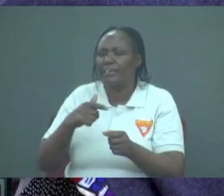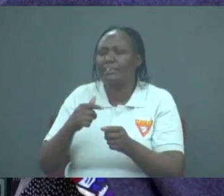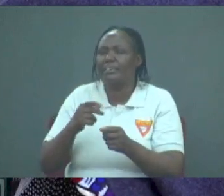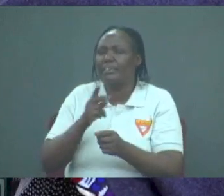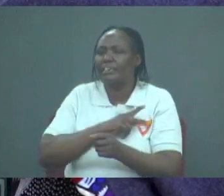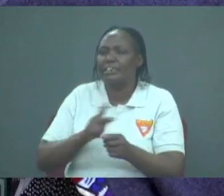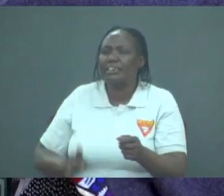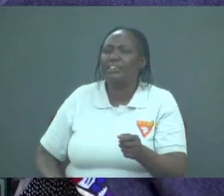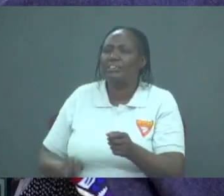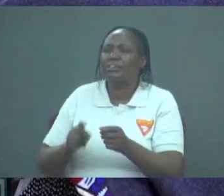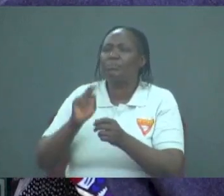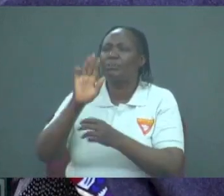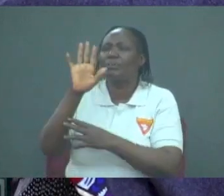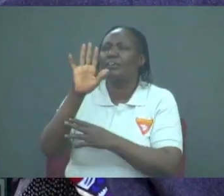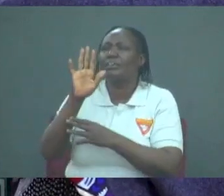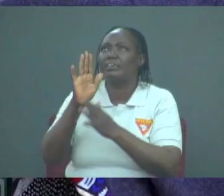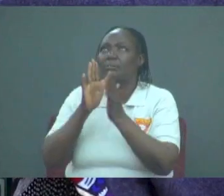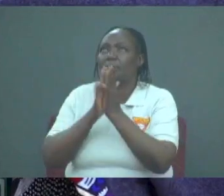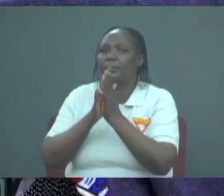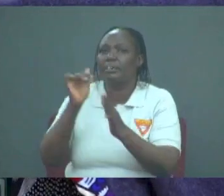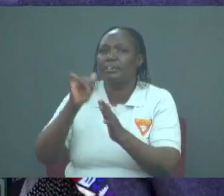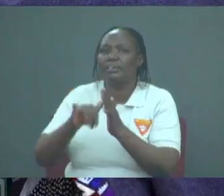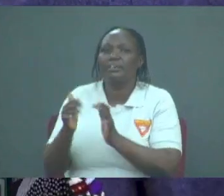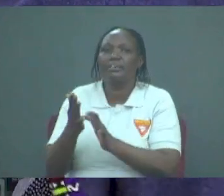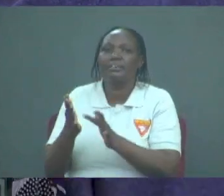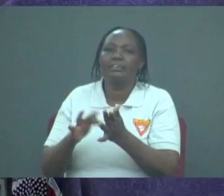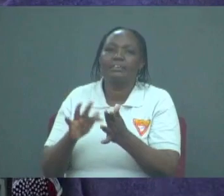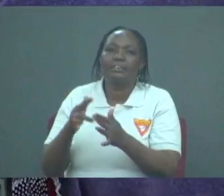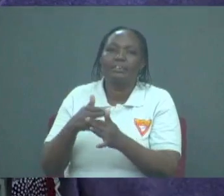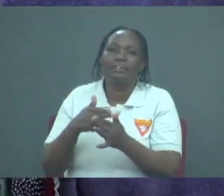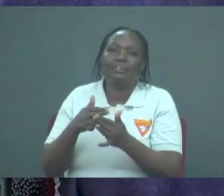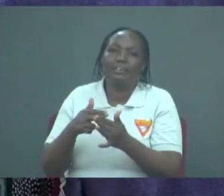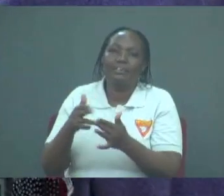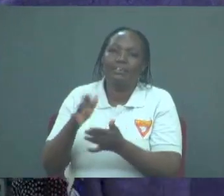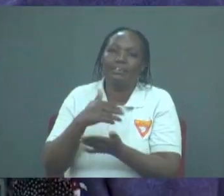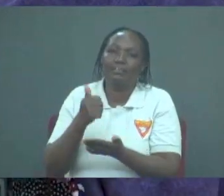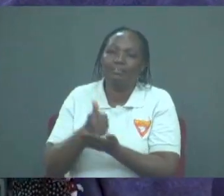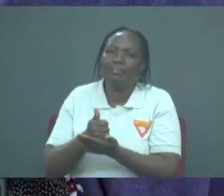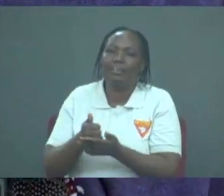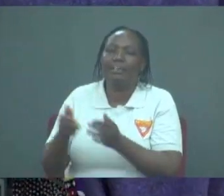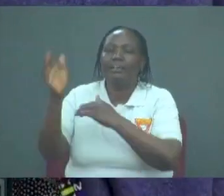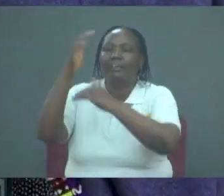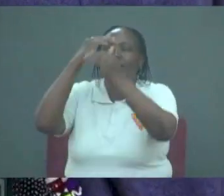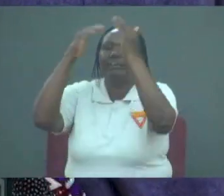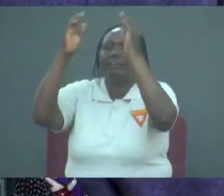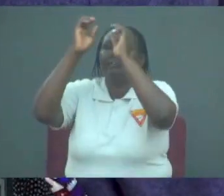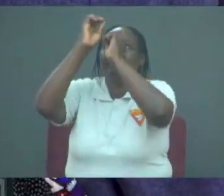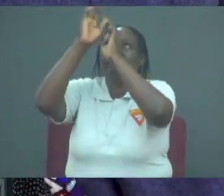it's our prayer in Jesus name amen amen heavenly father